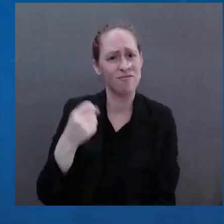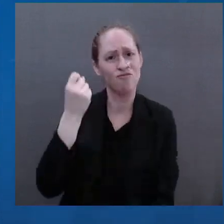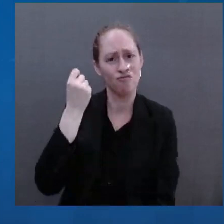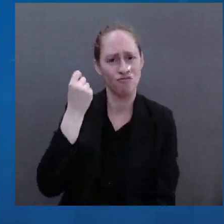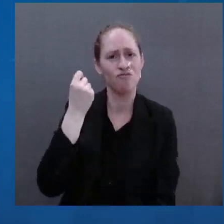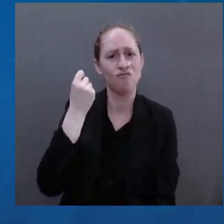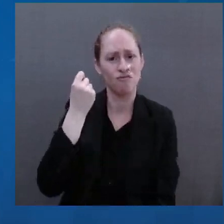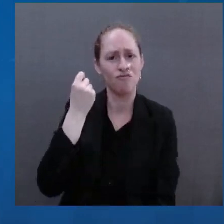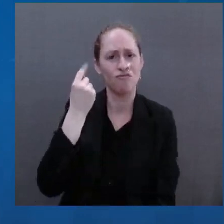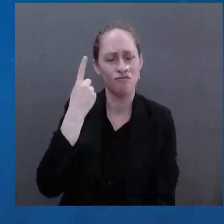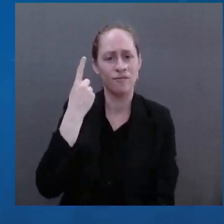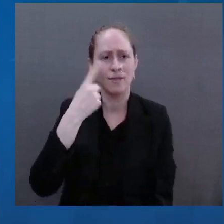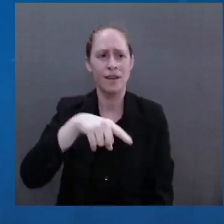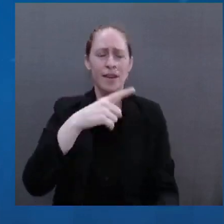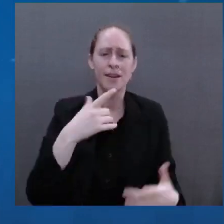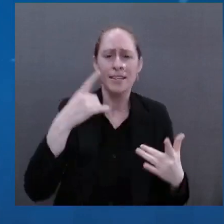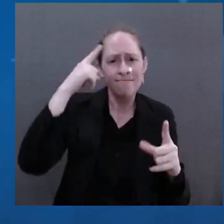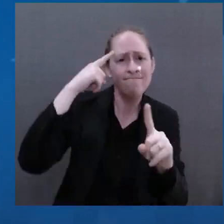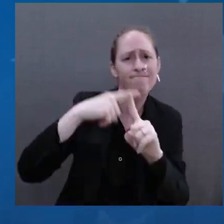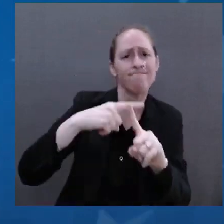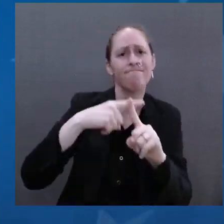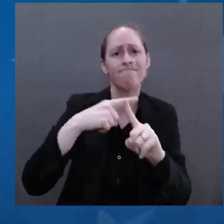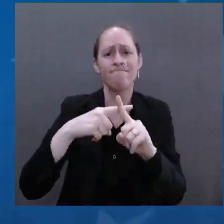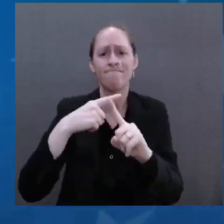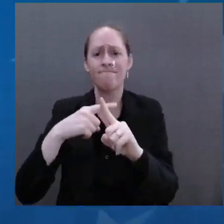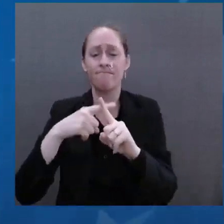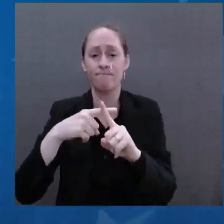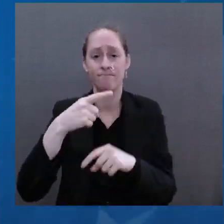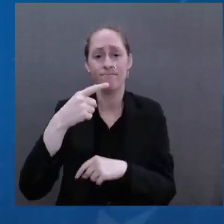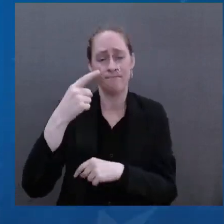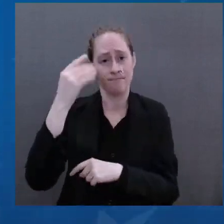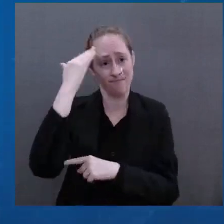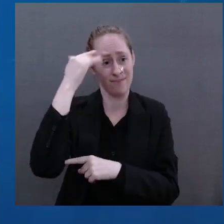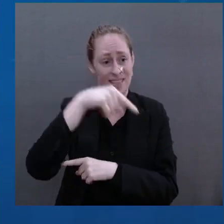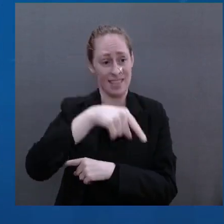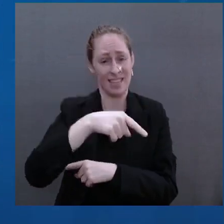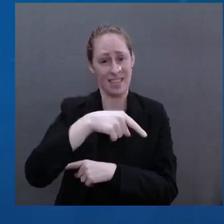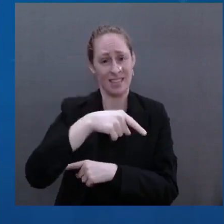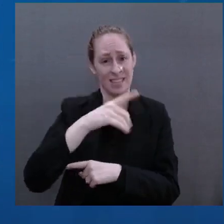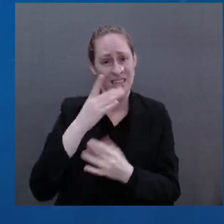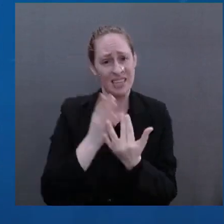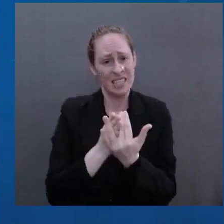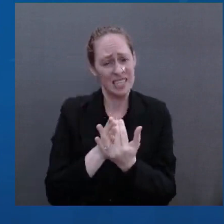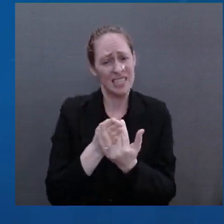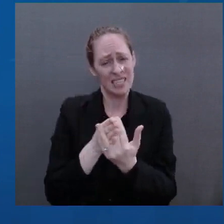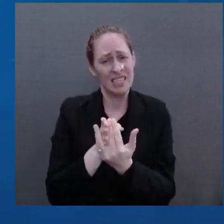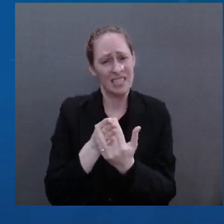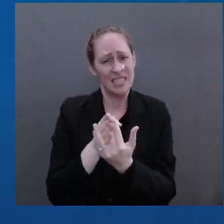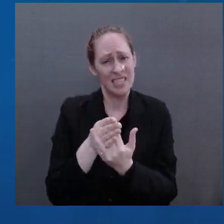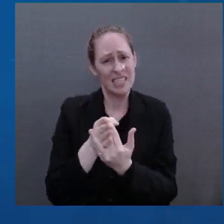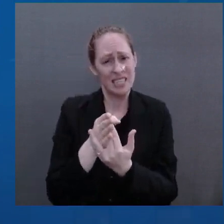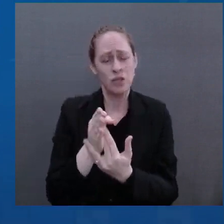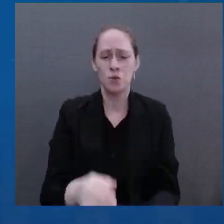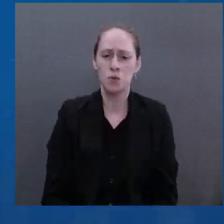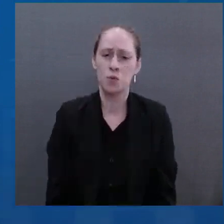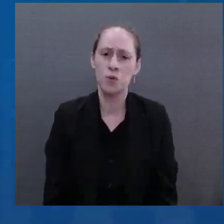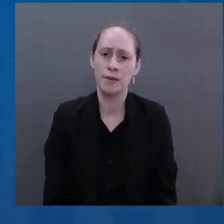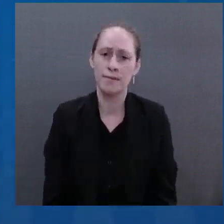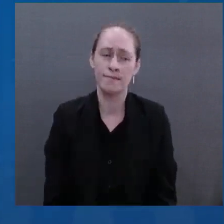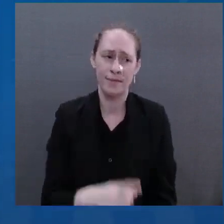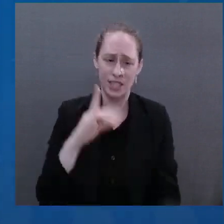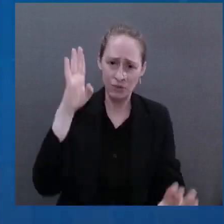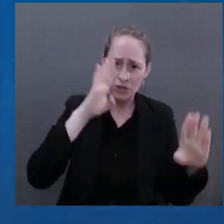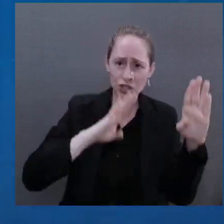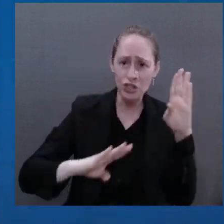Apprehension that they may be perhaps forever away from their homes. Almost a debilitating sadness